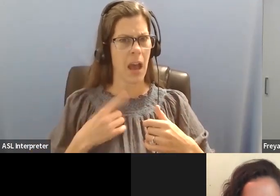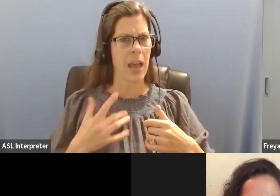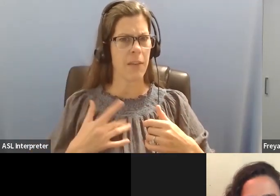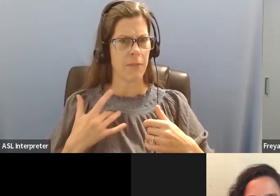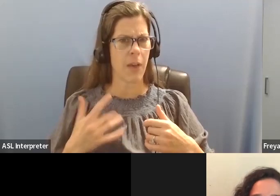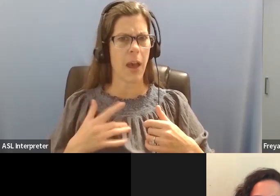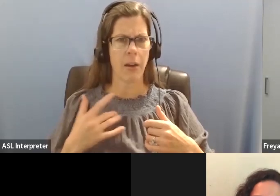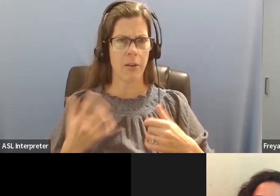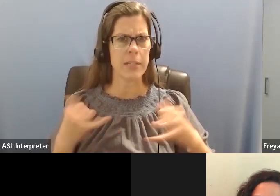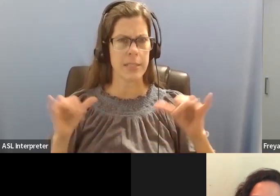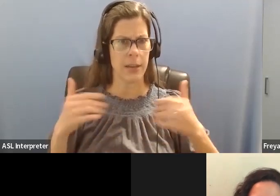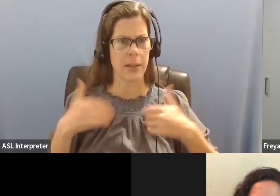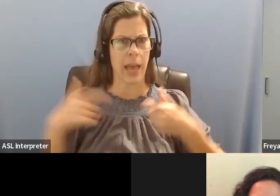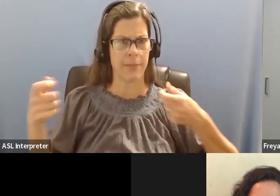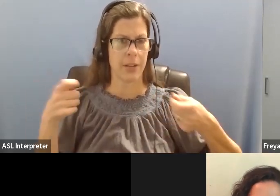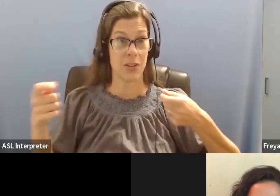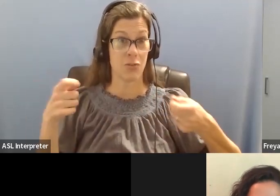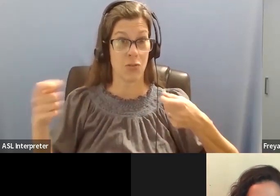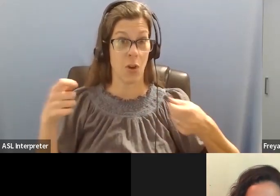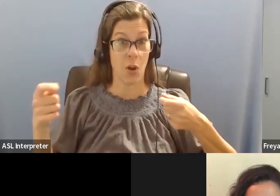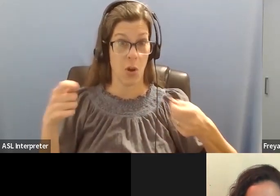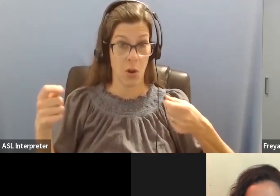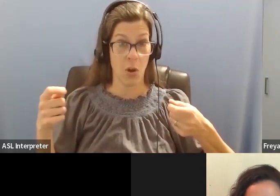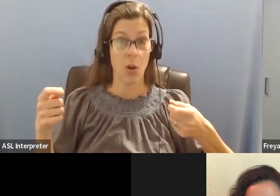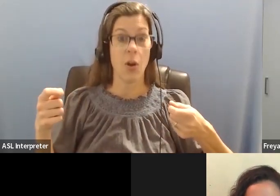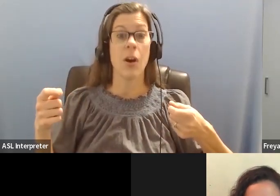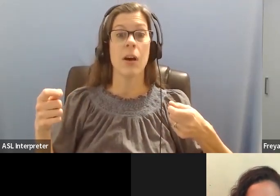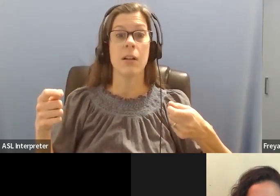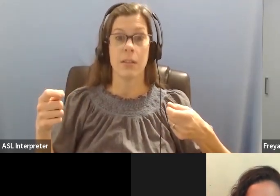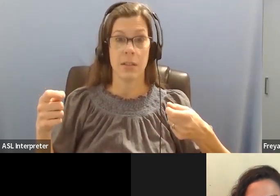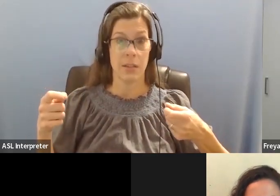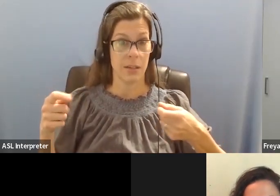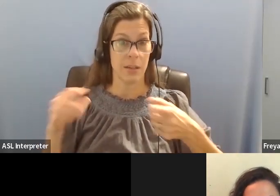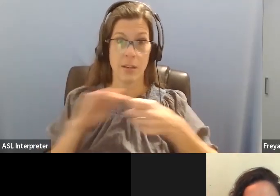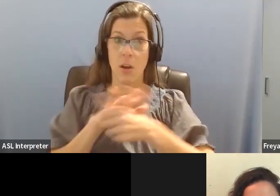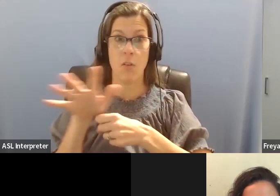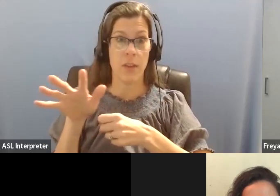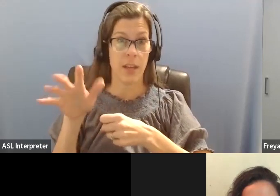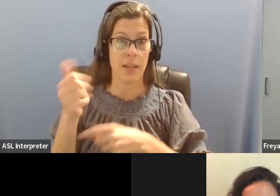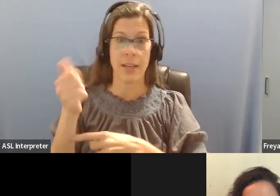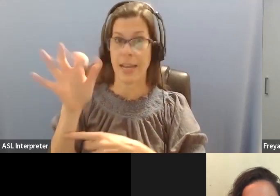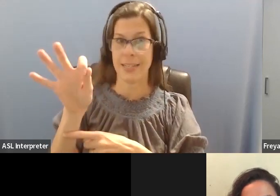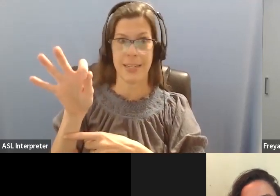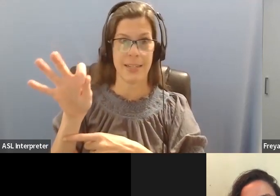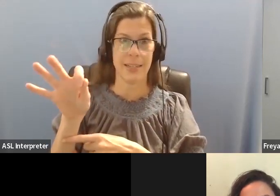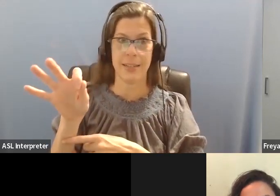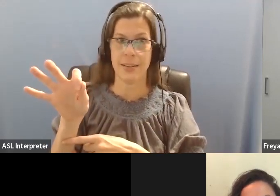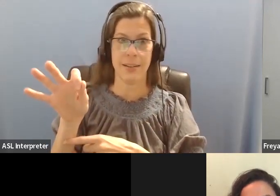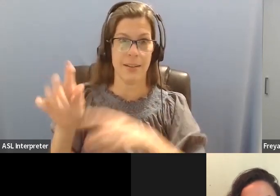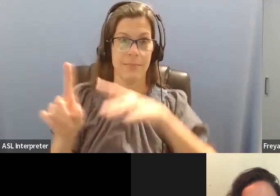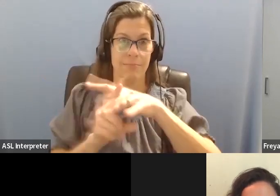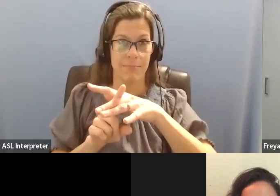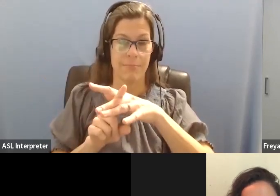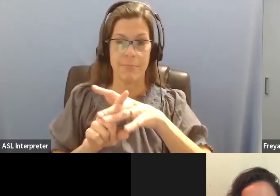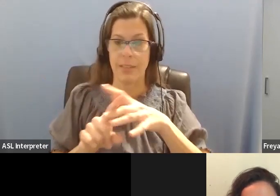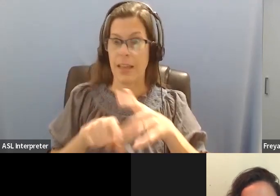here. But COVID-19 came and told me, you're not, you're absolutely not. So I